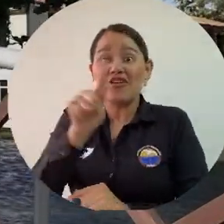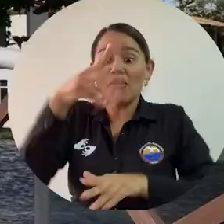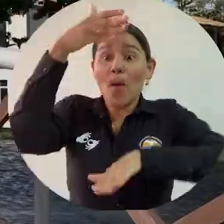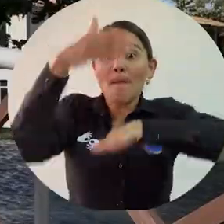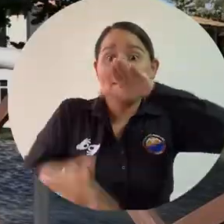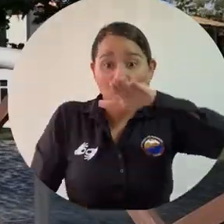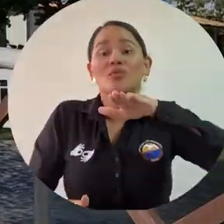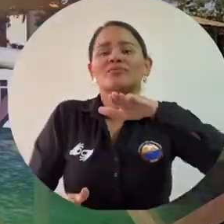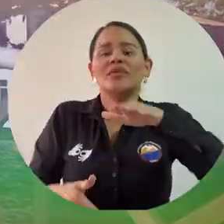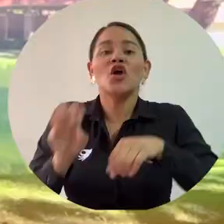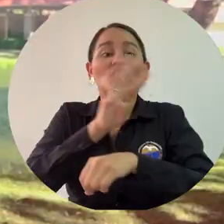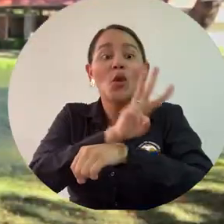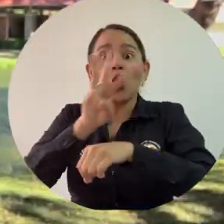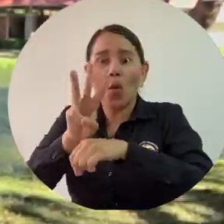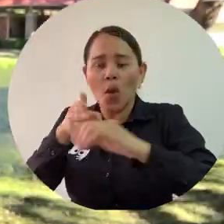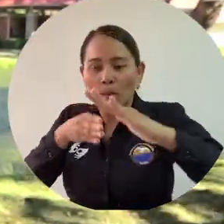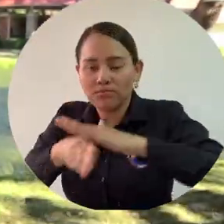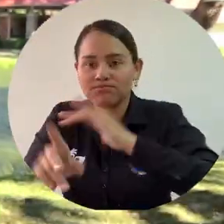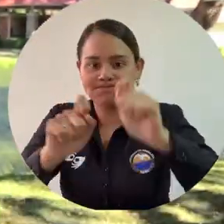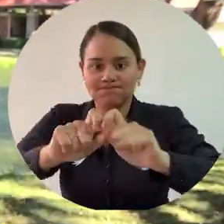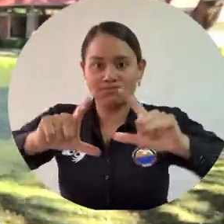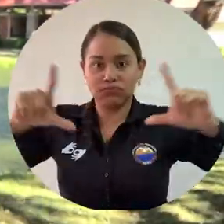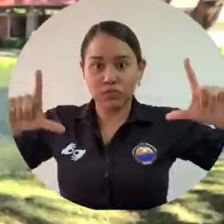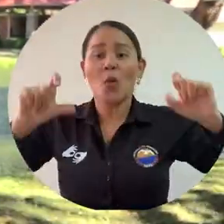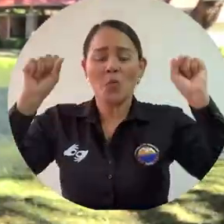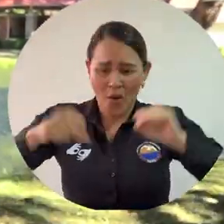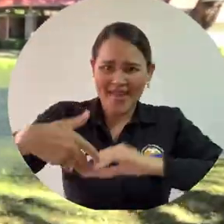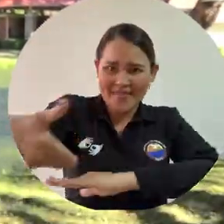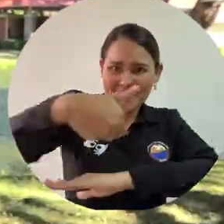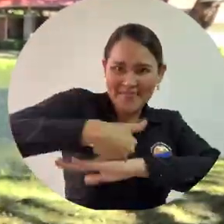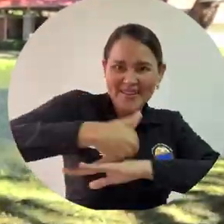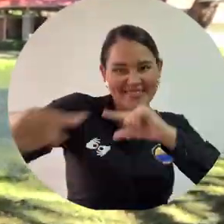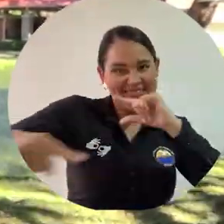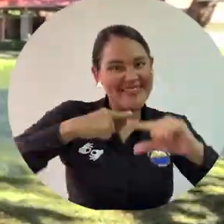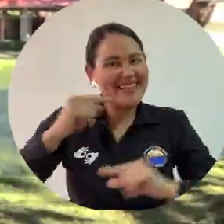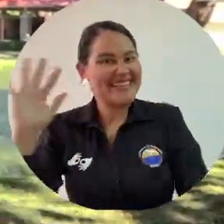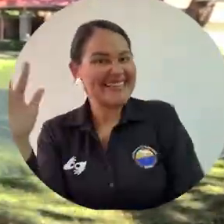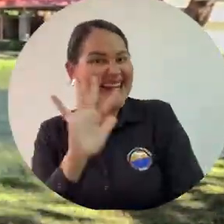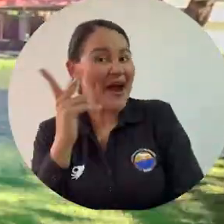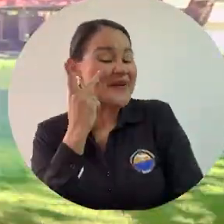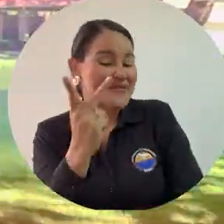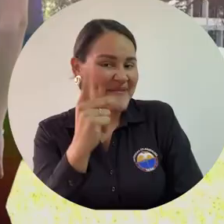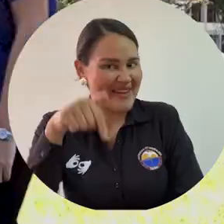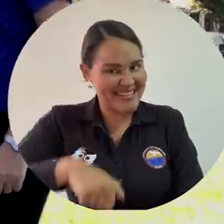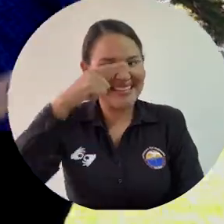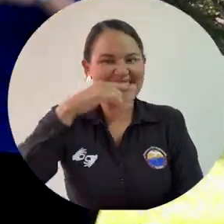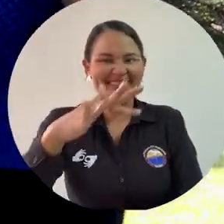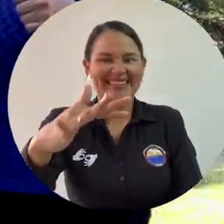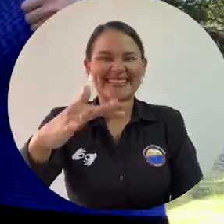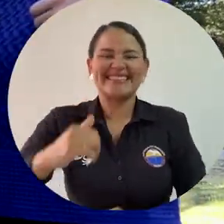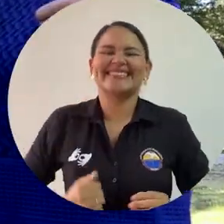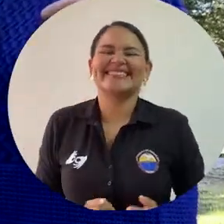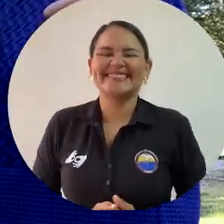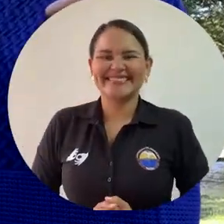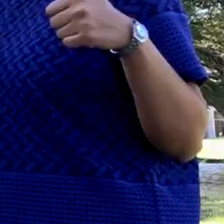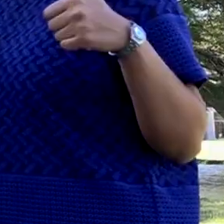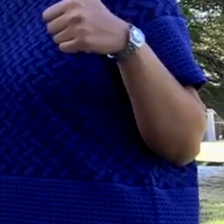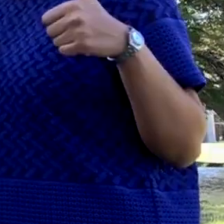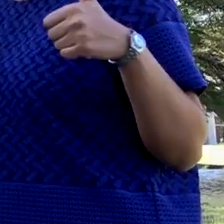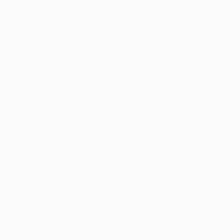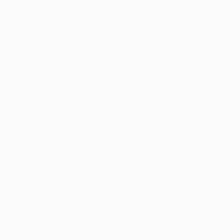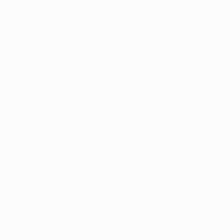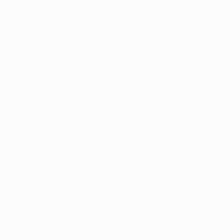the 17th of February. Go to the website, check the information and submit a proposal. See you soon in Santa